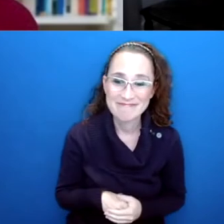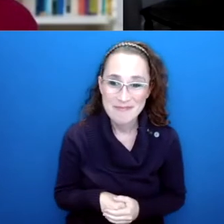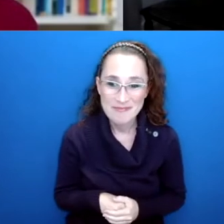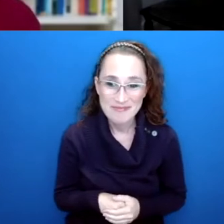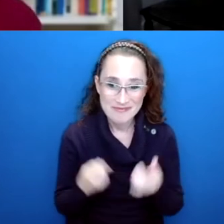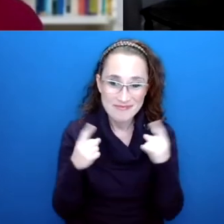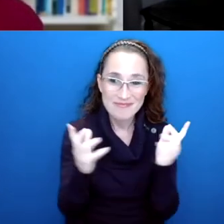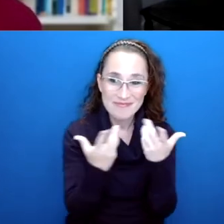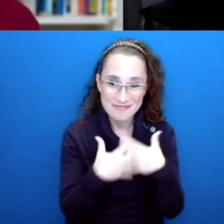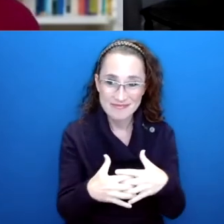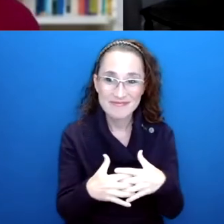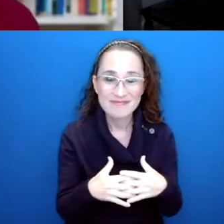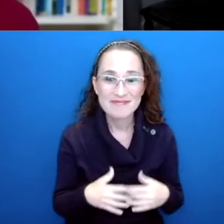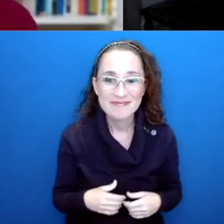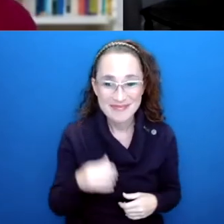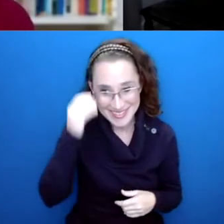well for me personally.